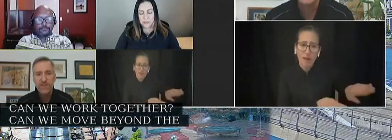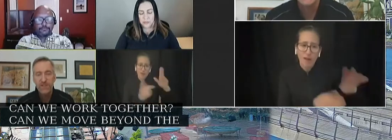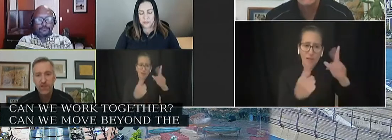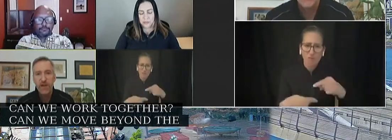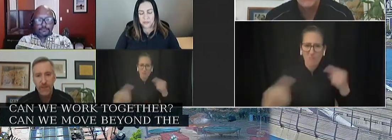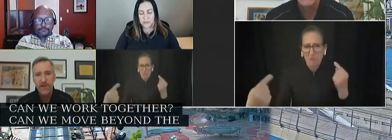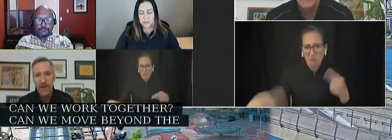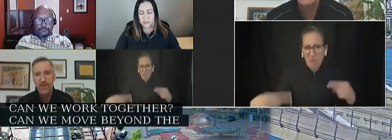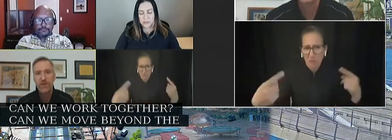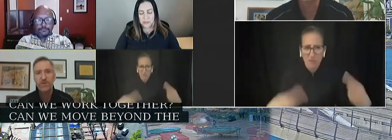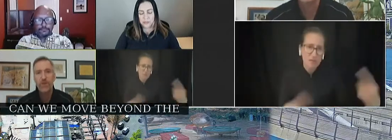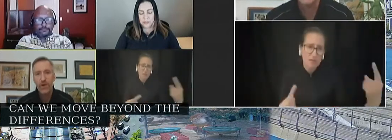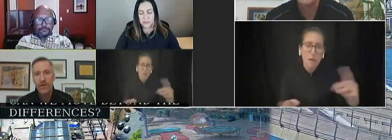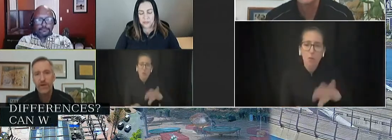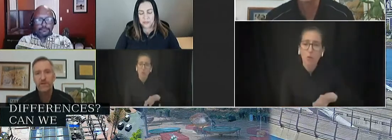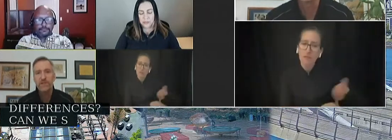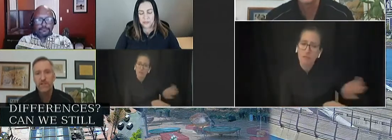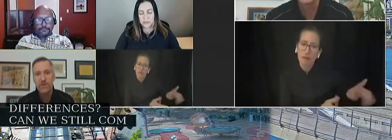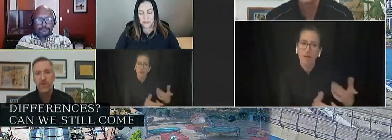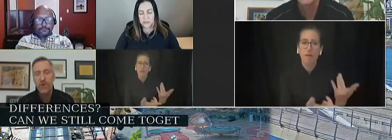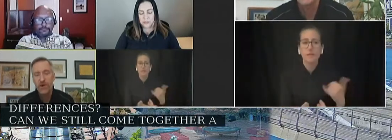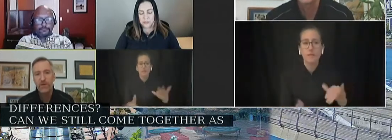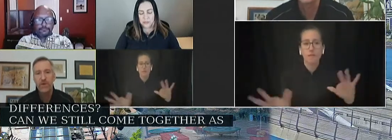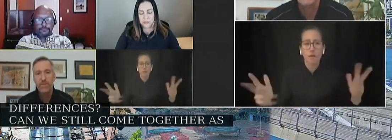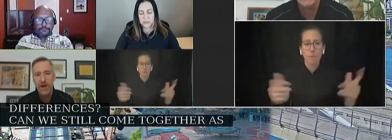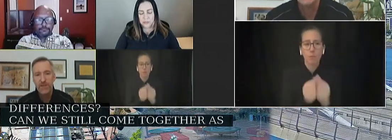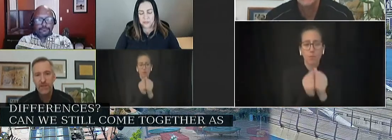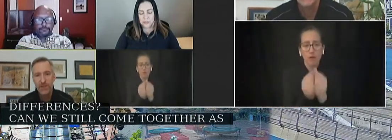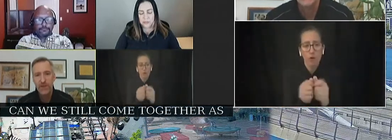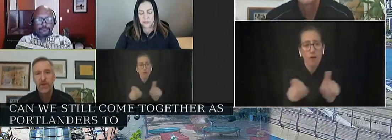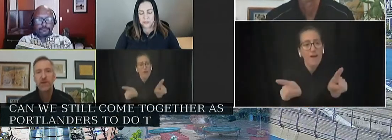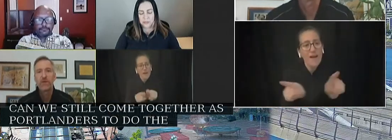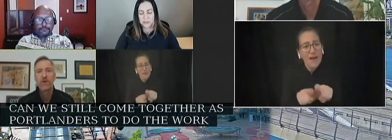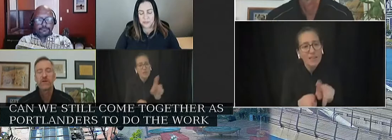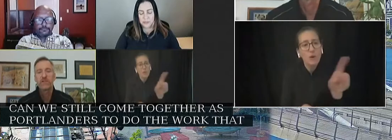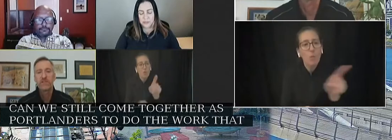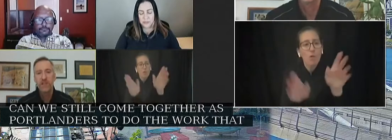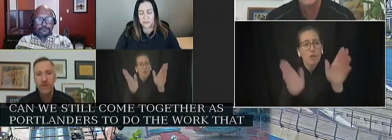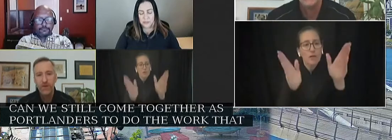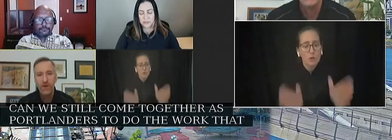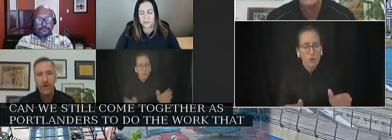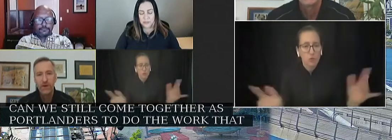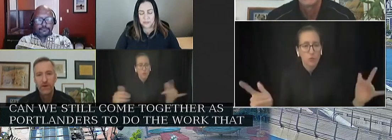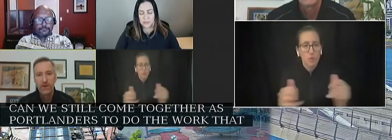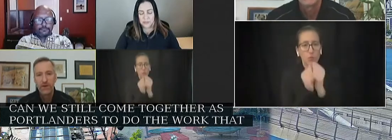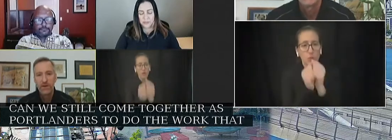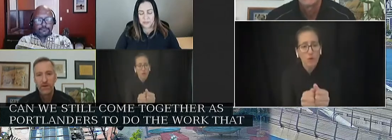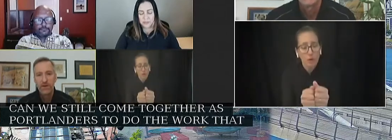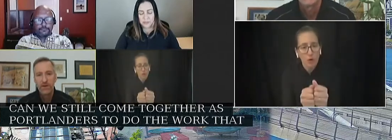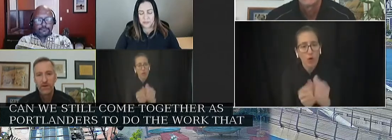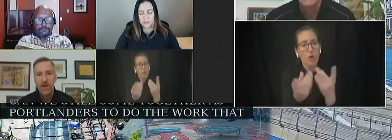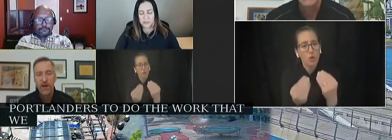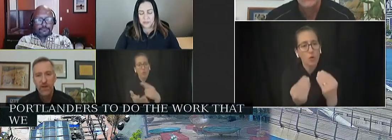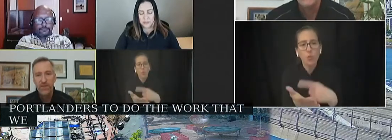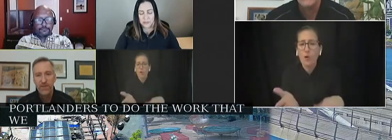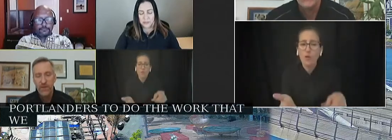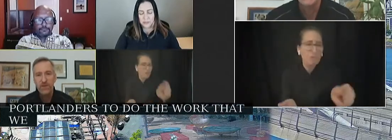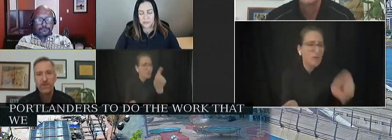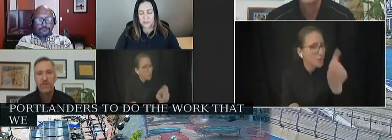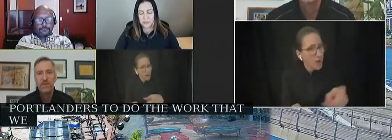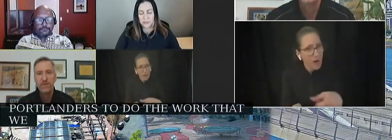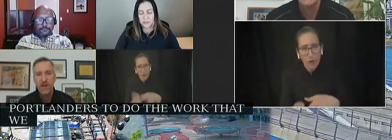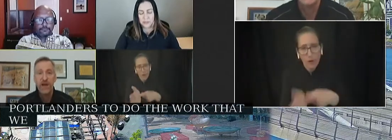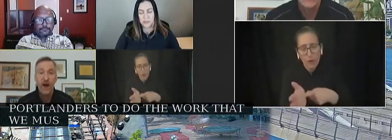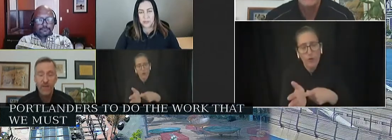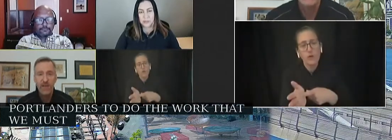Can we still come together as Portlanders to do the work that we must do in order to secure a healthy